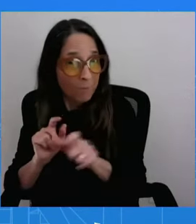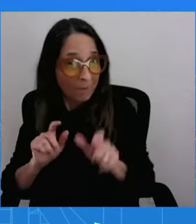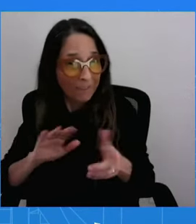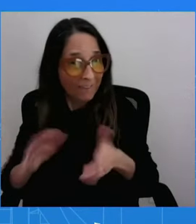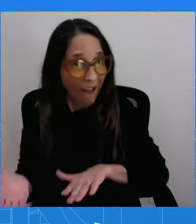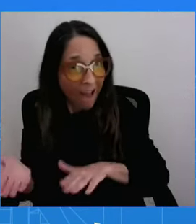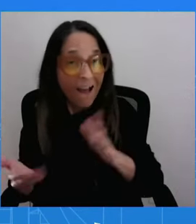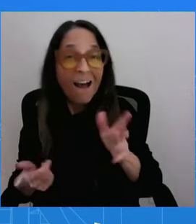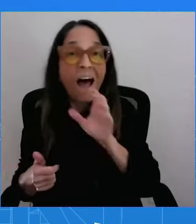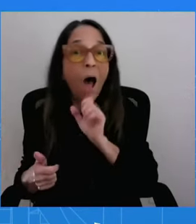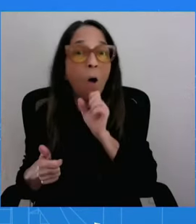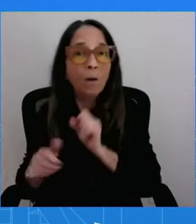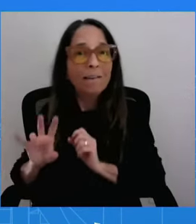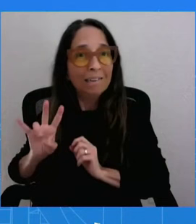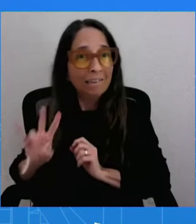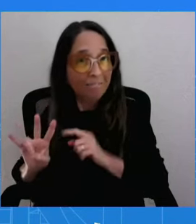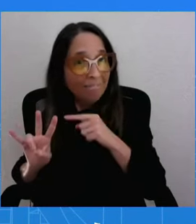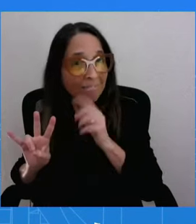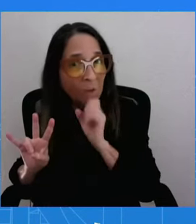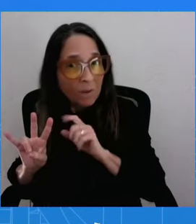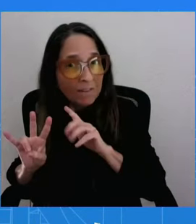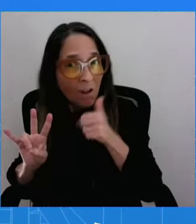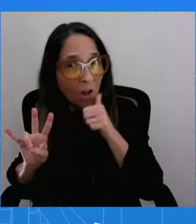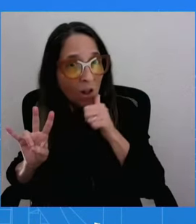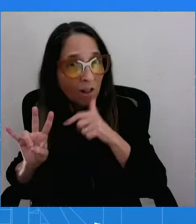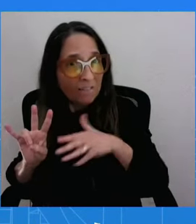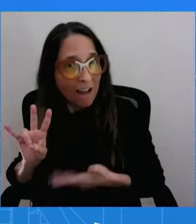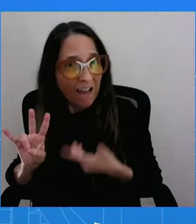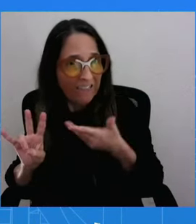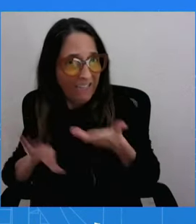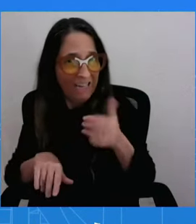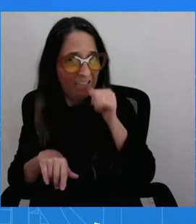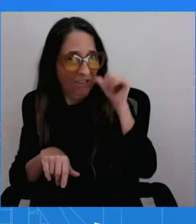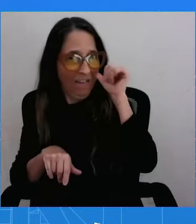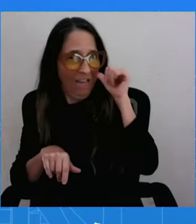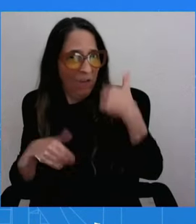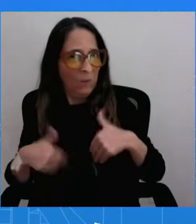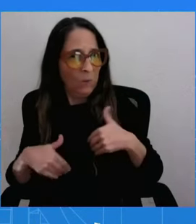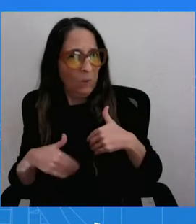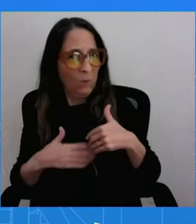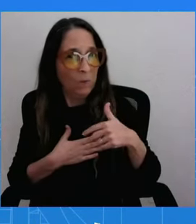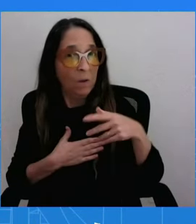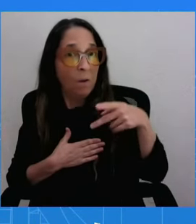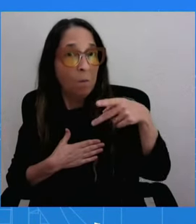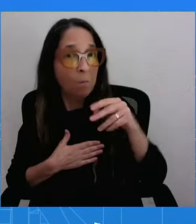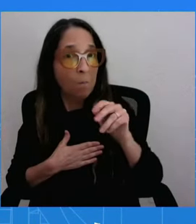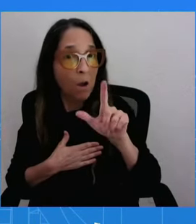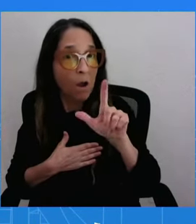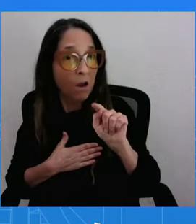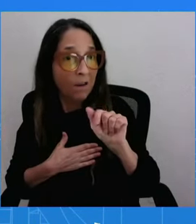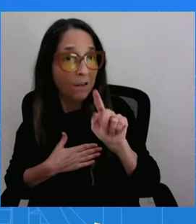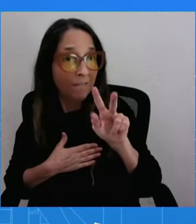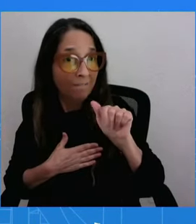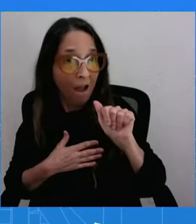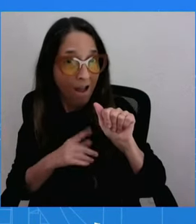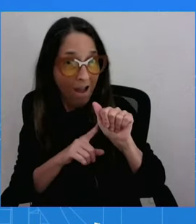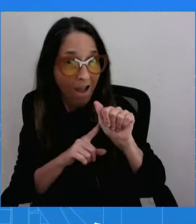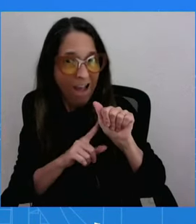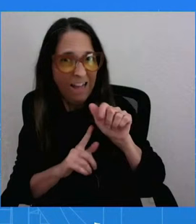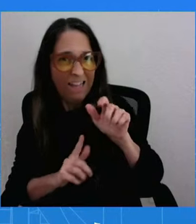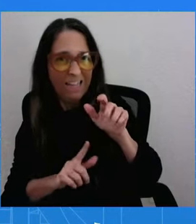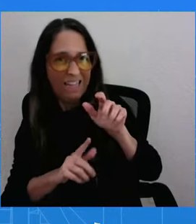How does it make sense that Russia keeps on killing Ukrainians while Ukraine,